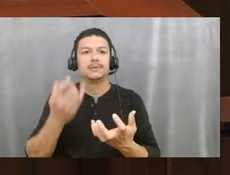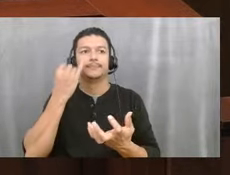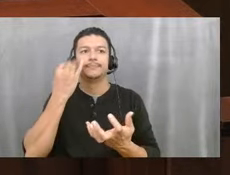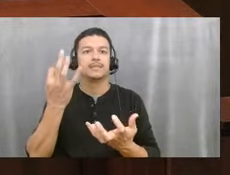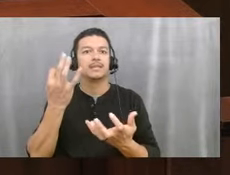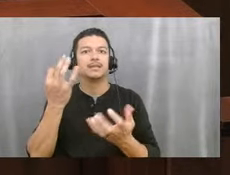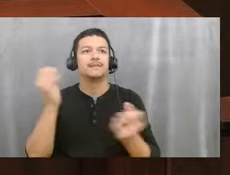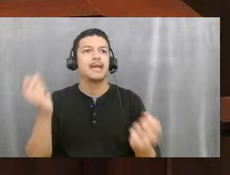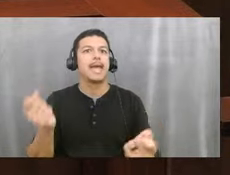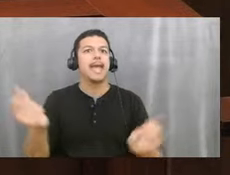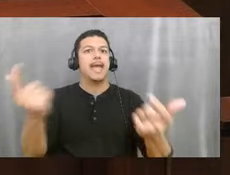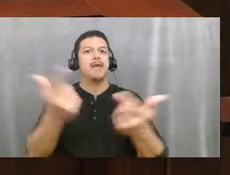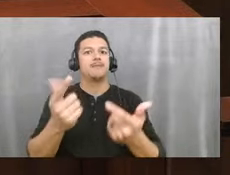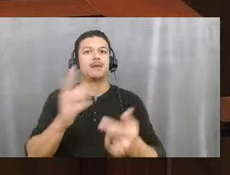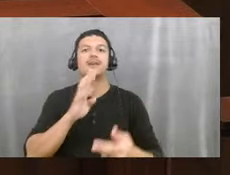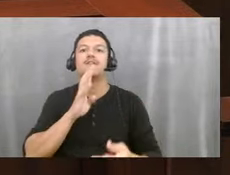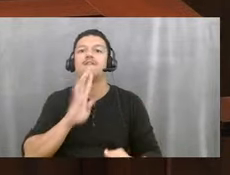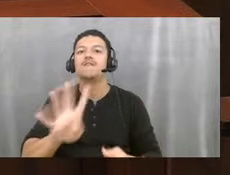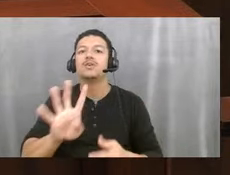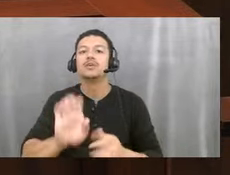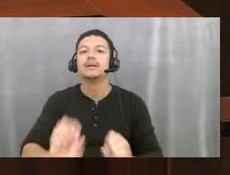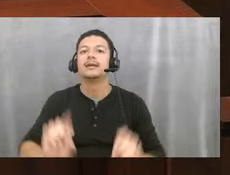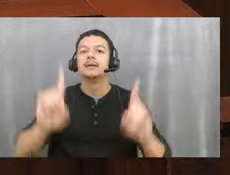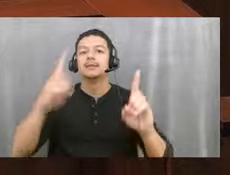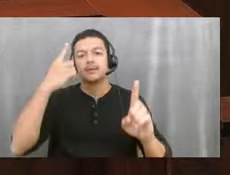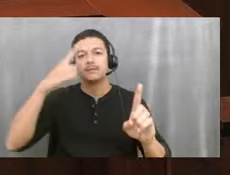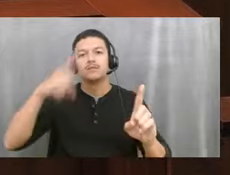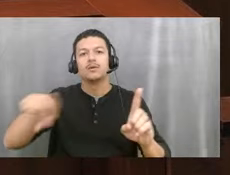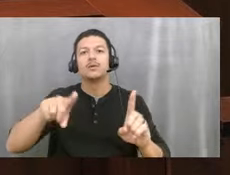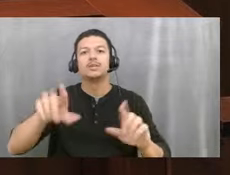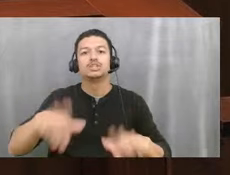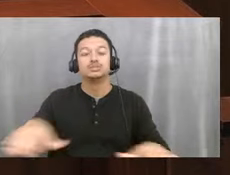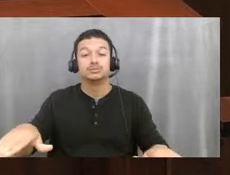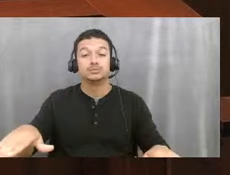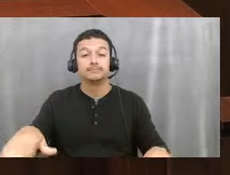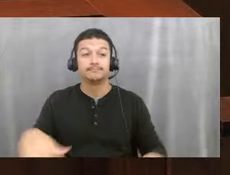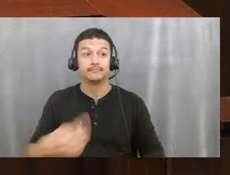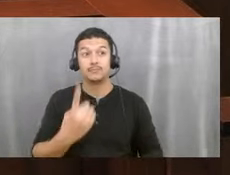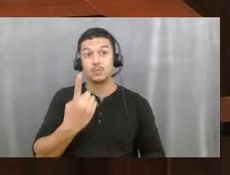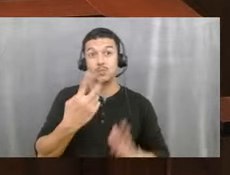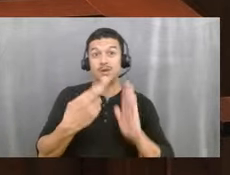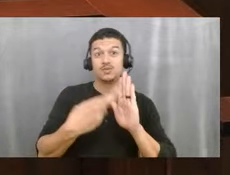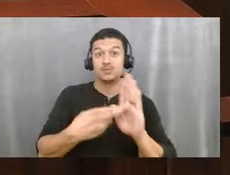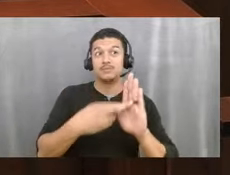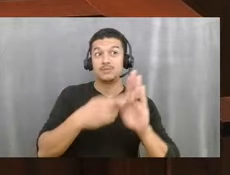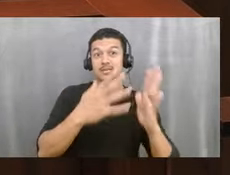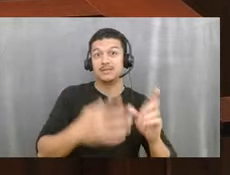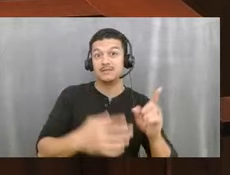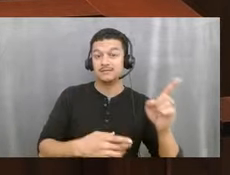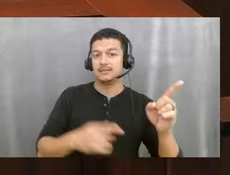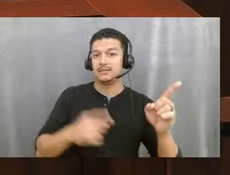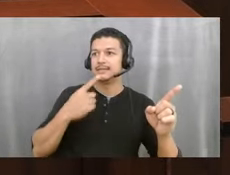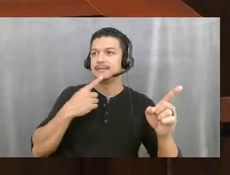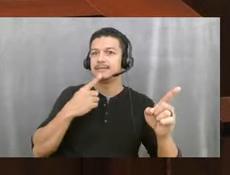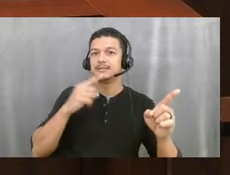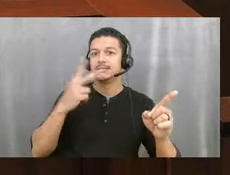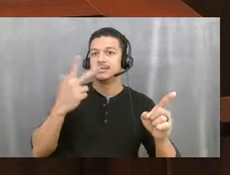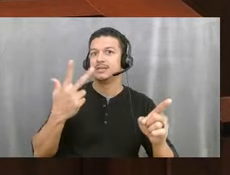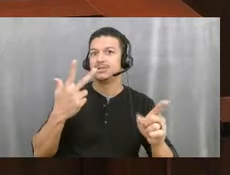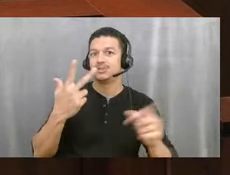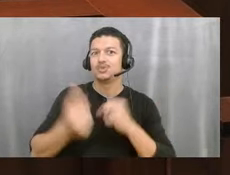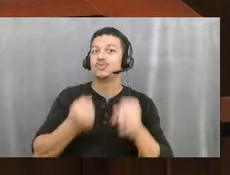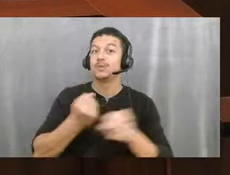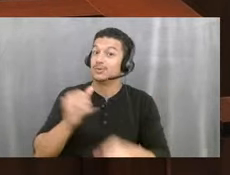for their children. One of the representatives said he was looking for three-year-old education, too, and that would just make my heart sing. I think it would do a lot.